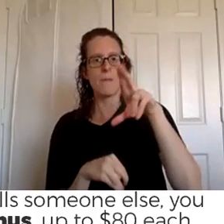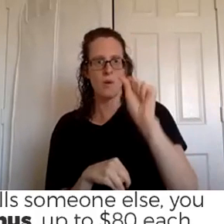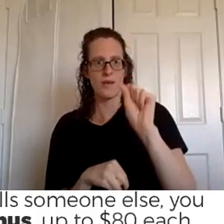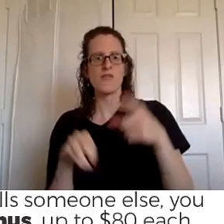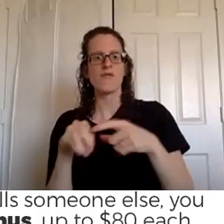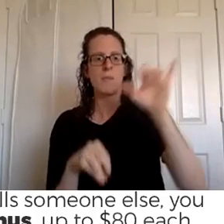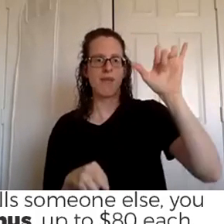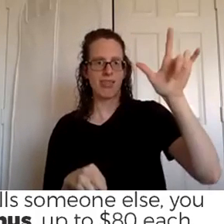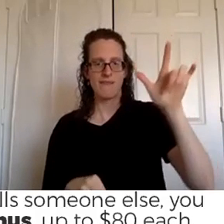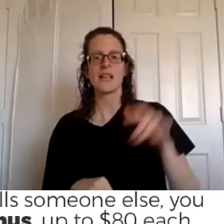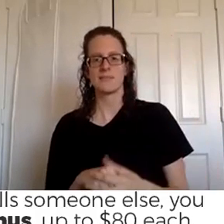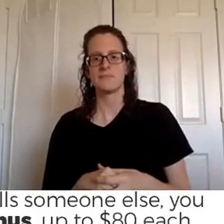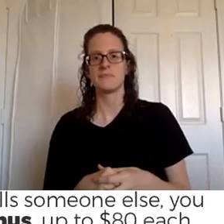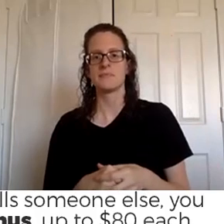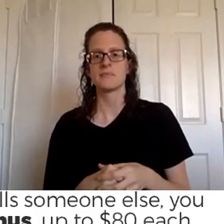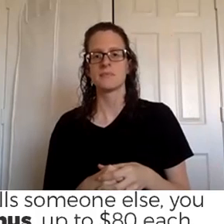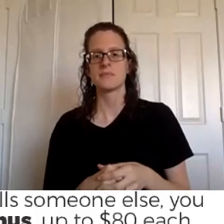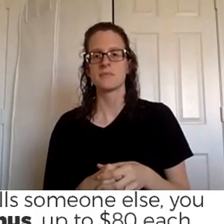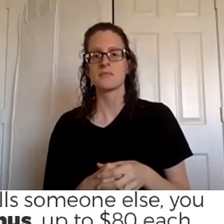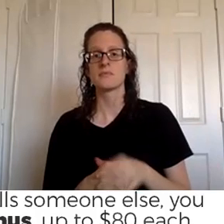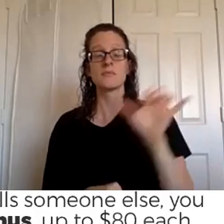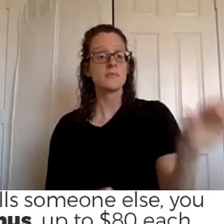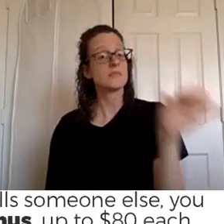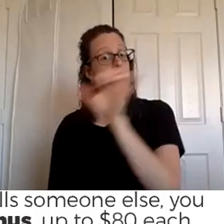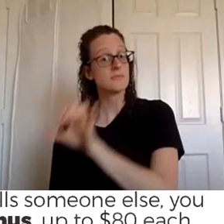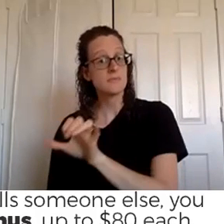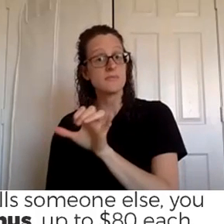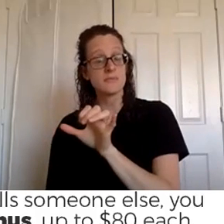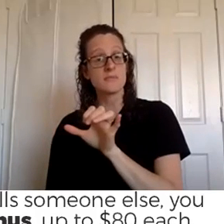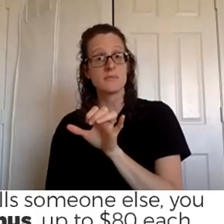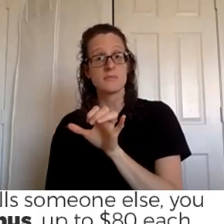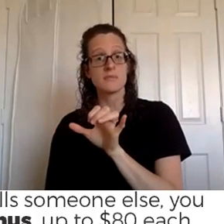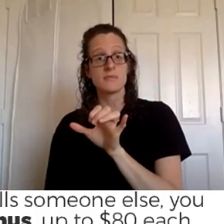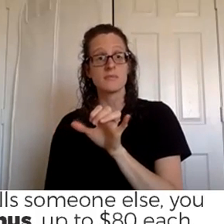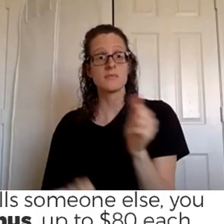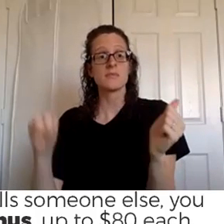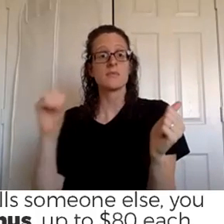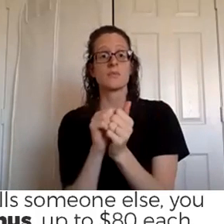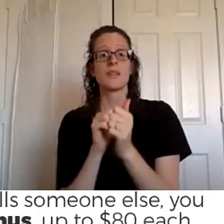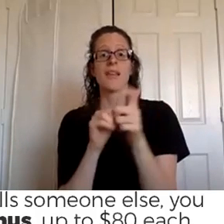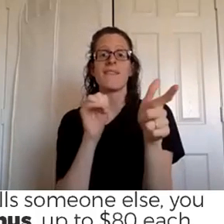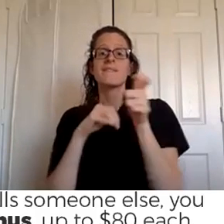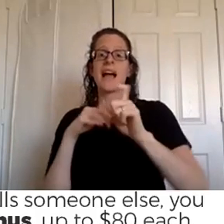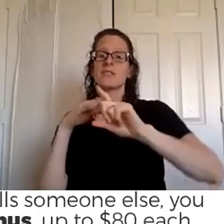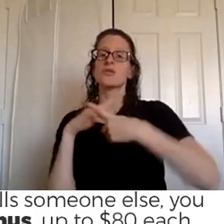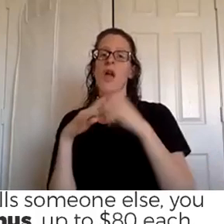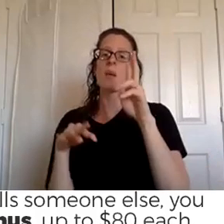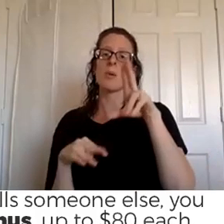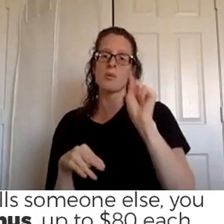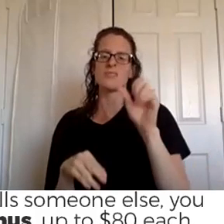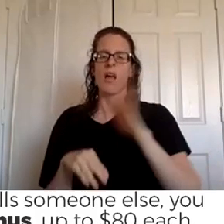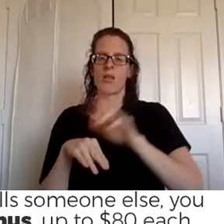so also um with the fast start bonus that's on the right